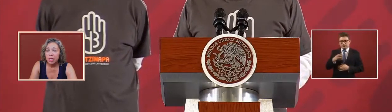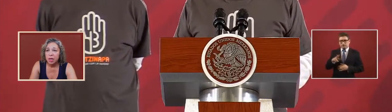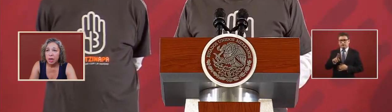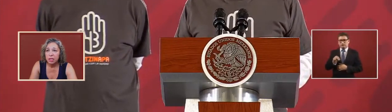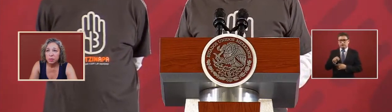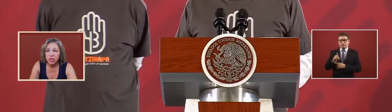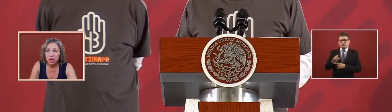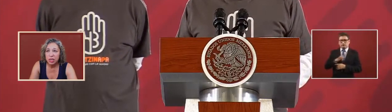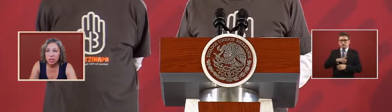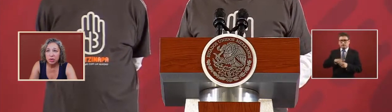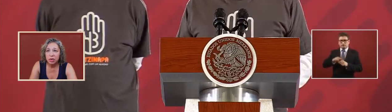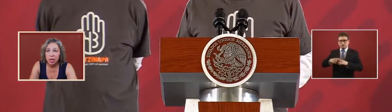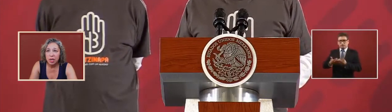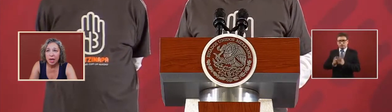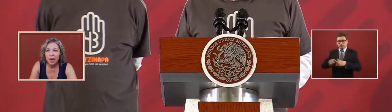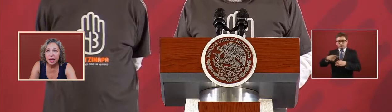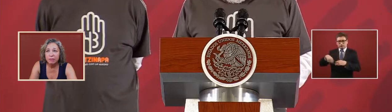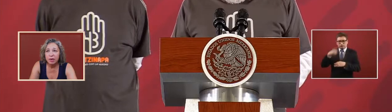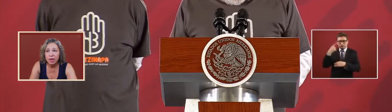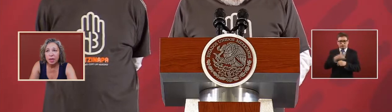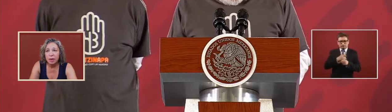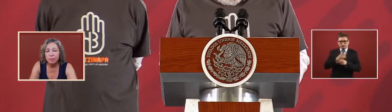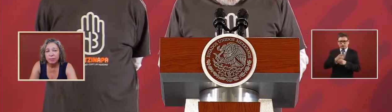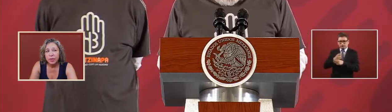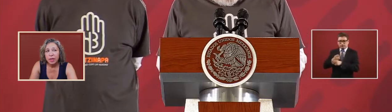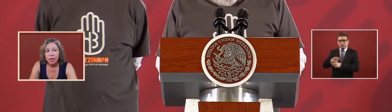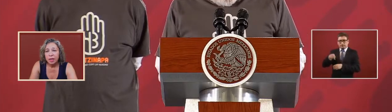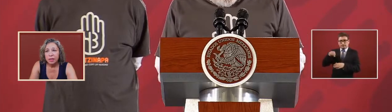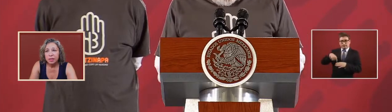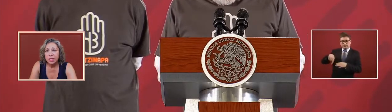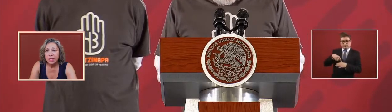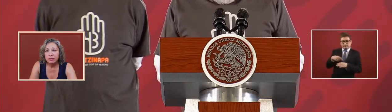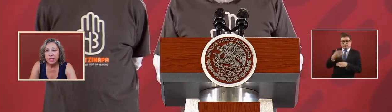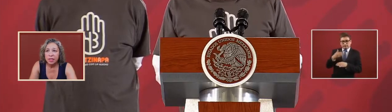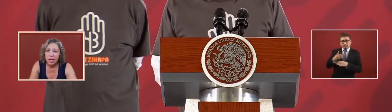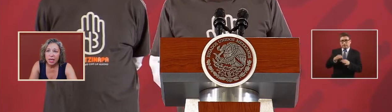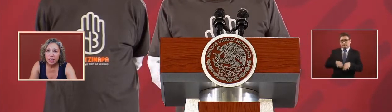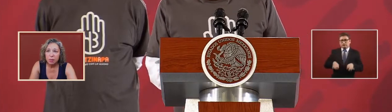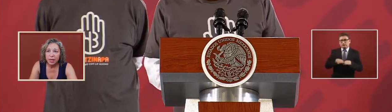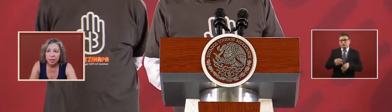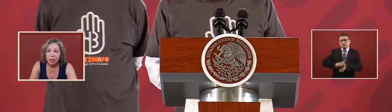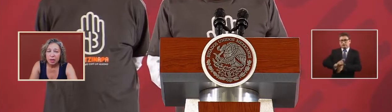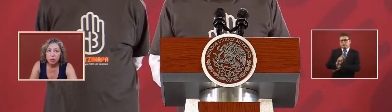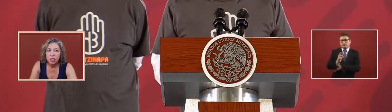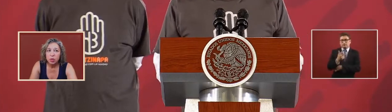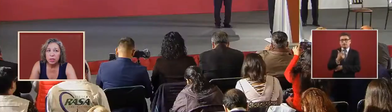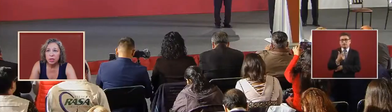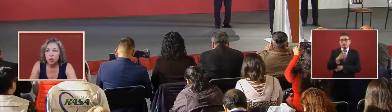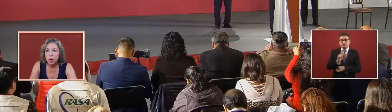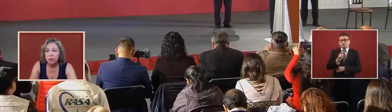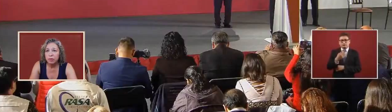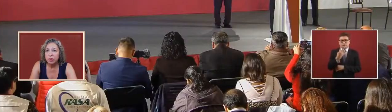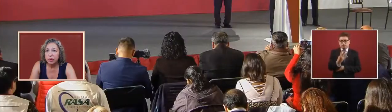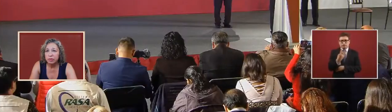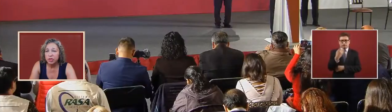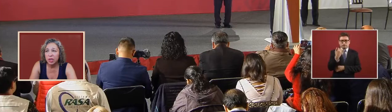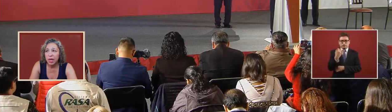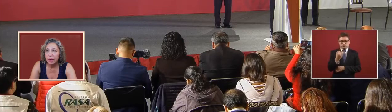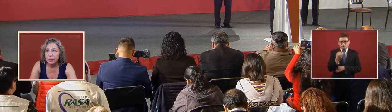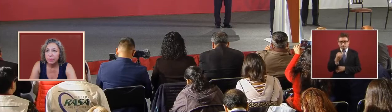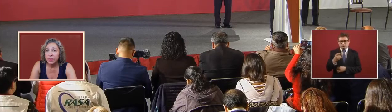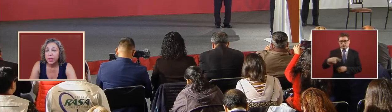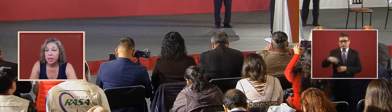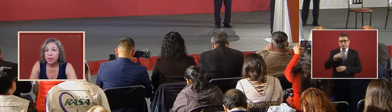the uh specialized union and a very uh significant aspect which was the 24th of